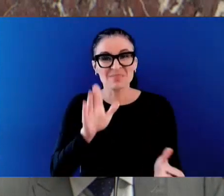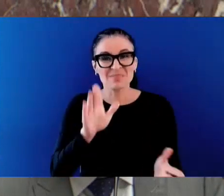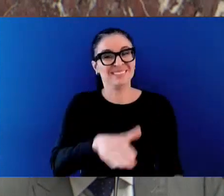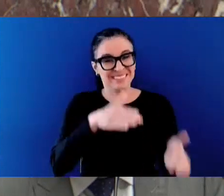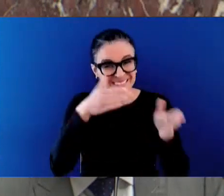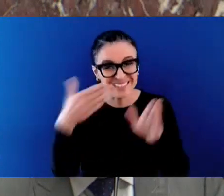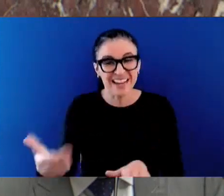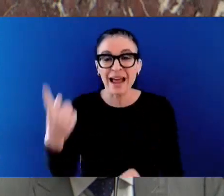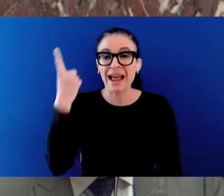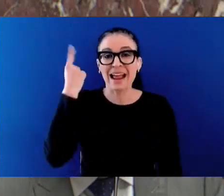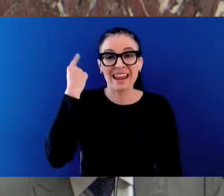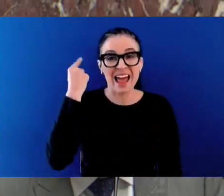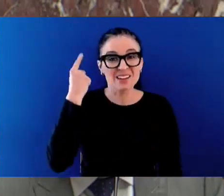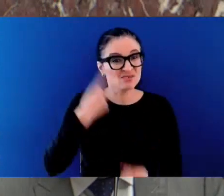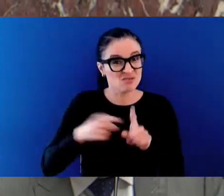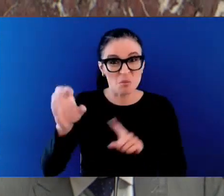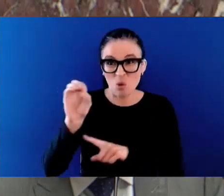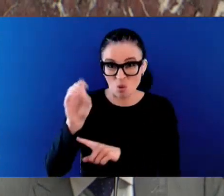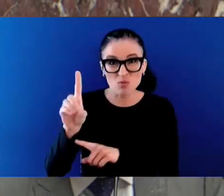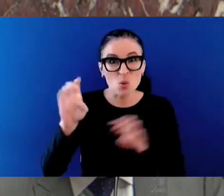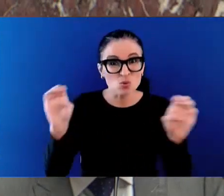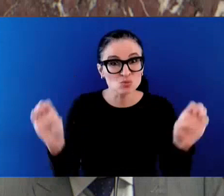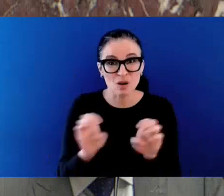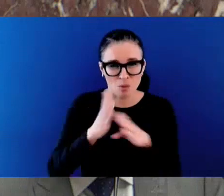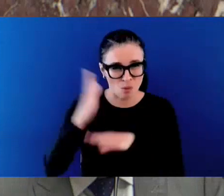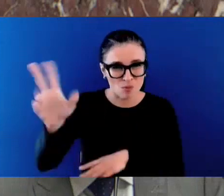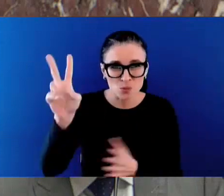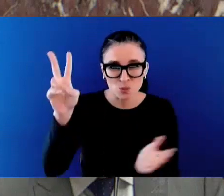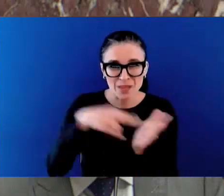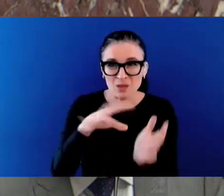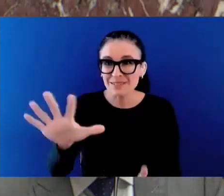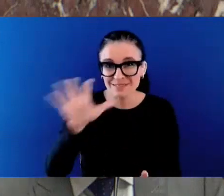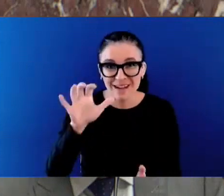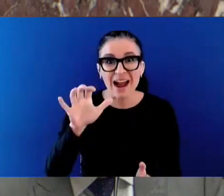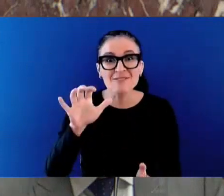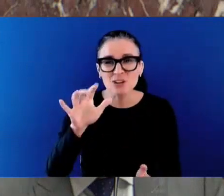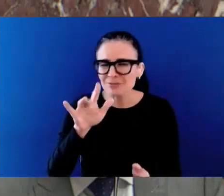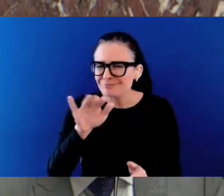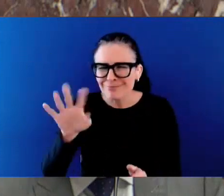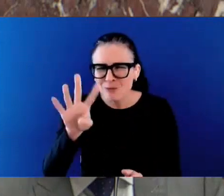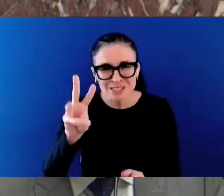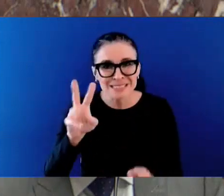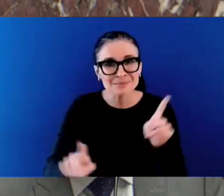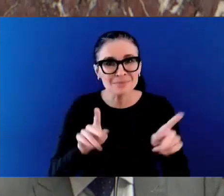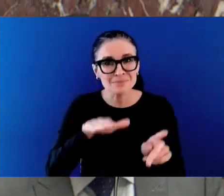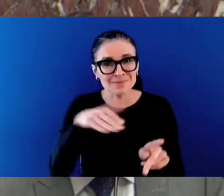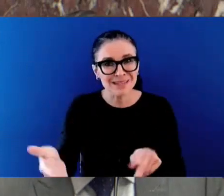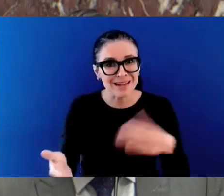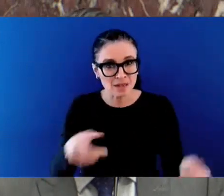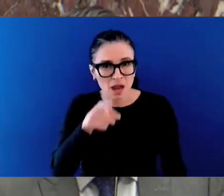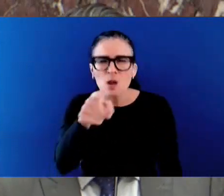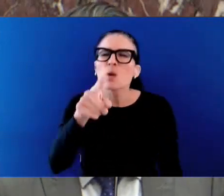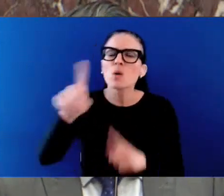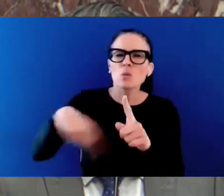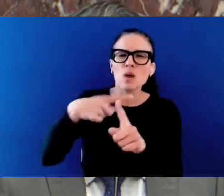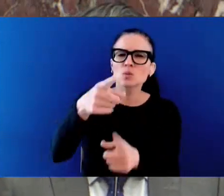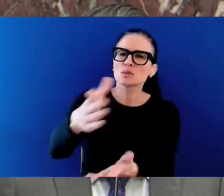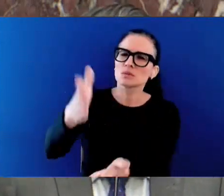finally say no to his Decrim Caucus, adopt BC United's plan to scrap his failed